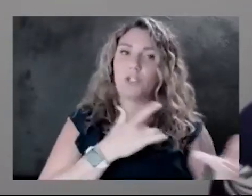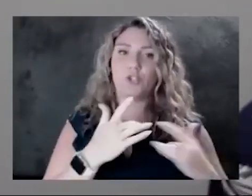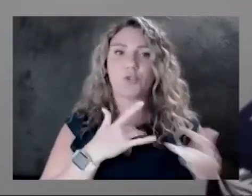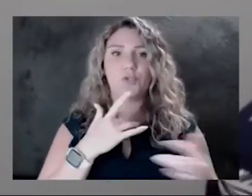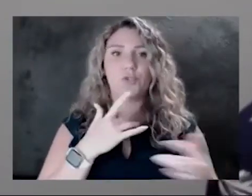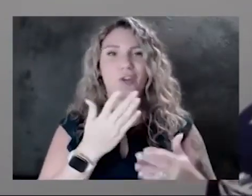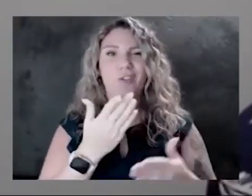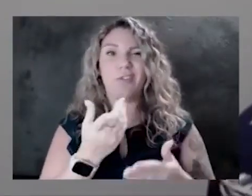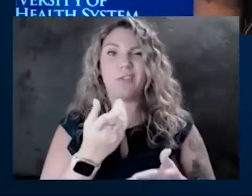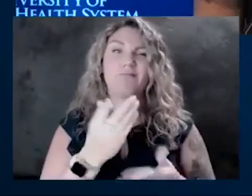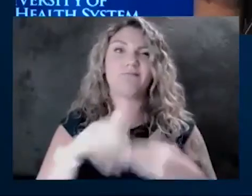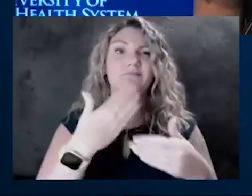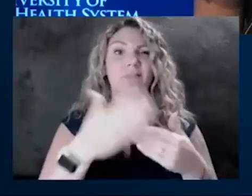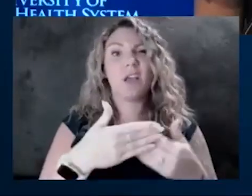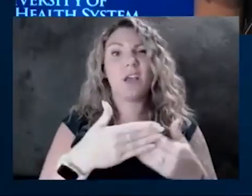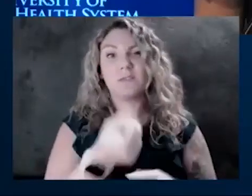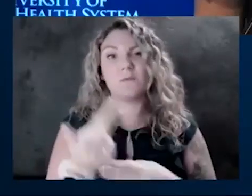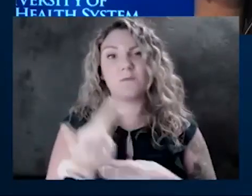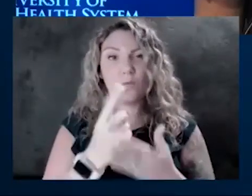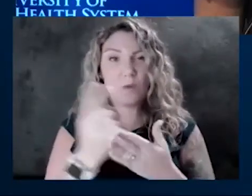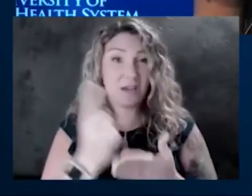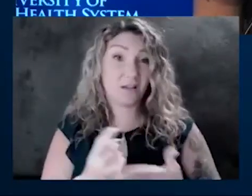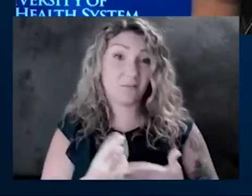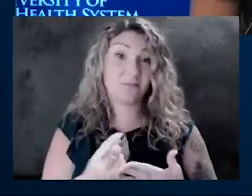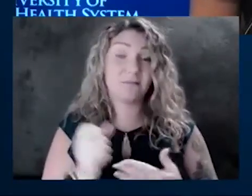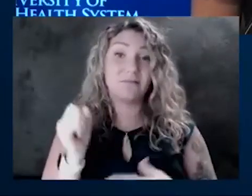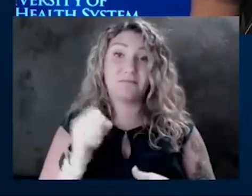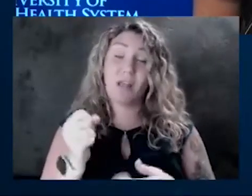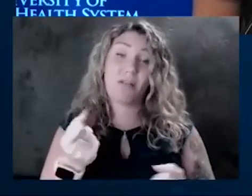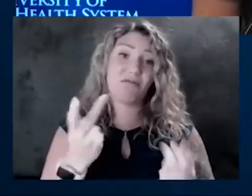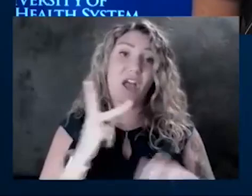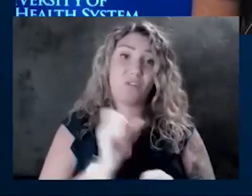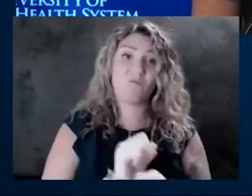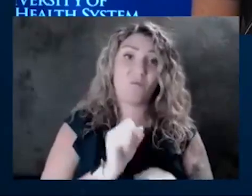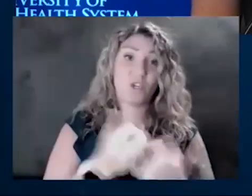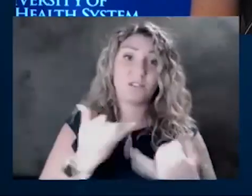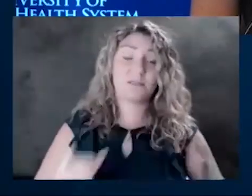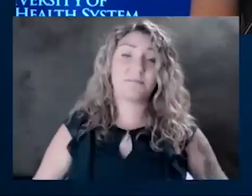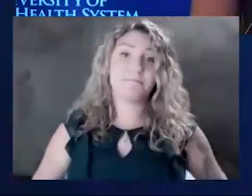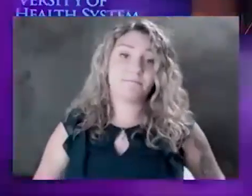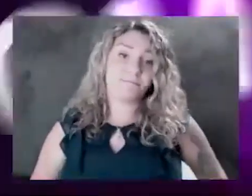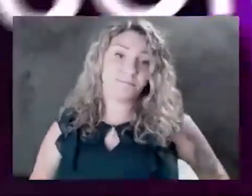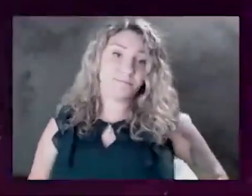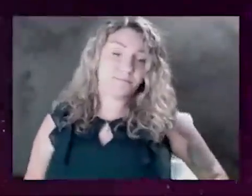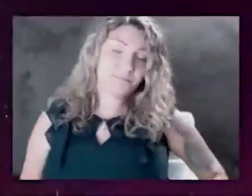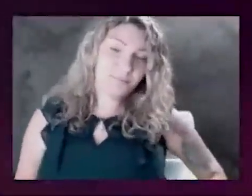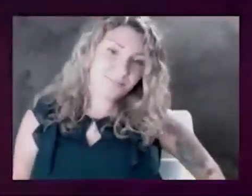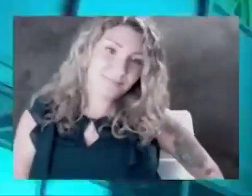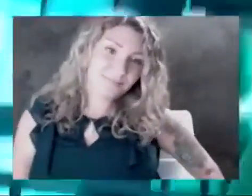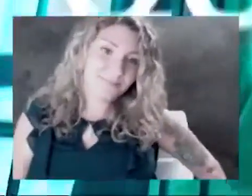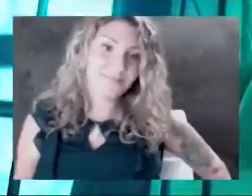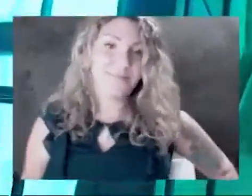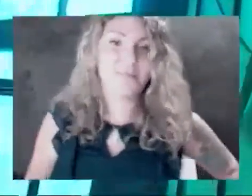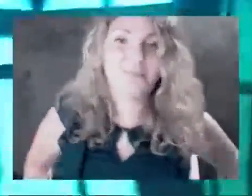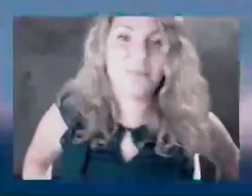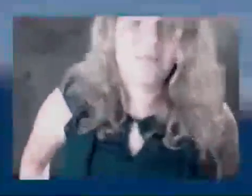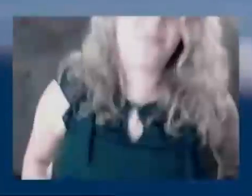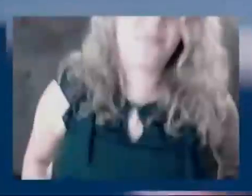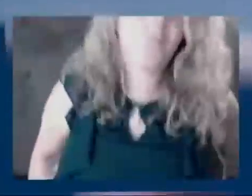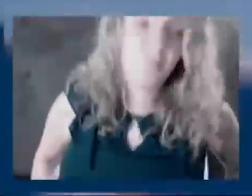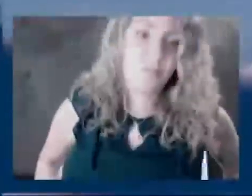few weeks for sure. Yeah, still a lot of work to do, it sounds like. We have got a lot of community questions coming in. So I want everyone to know I'm